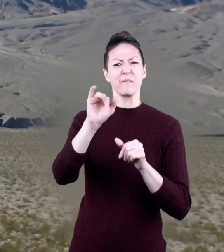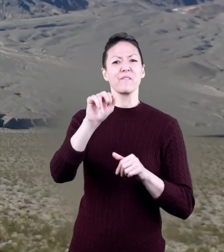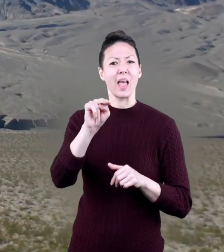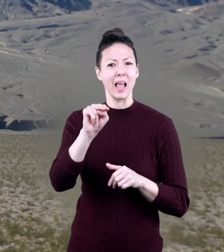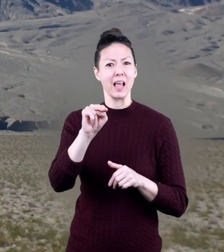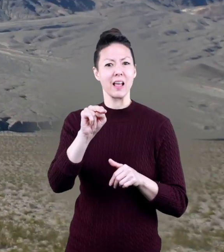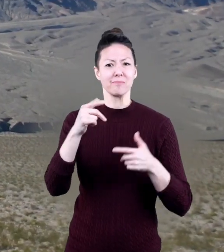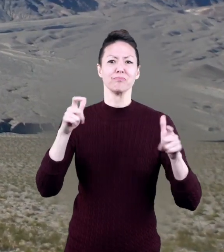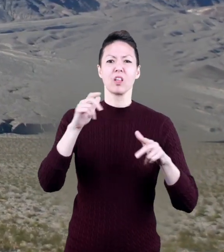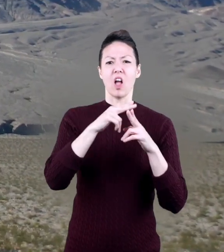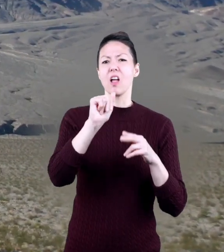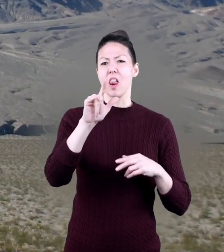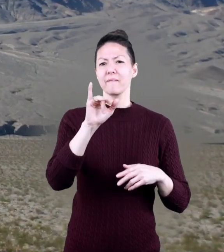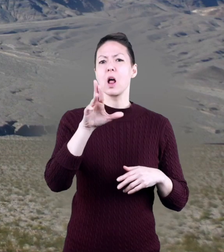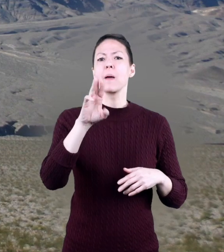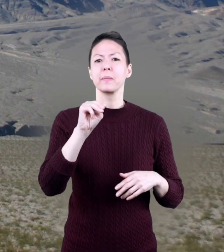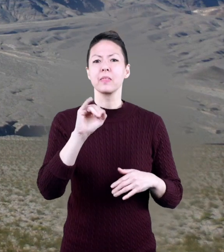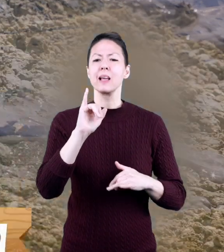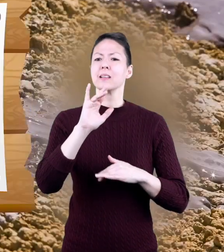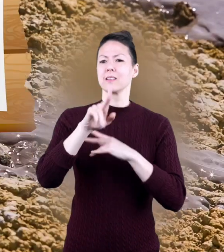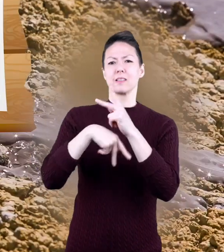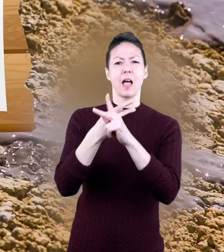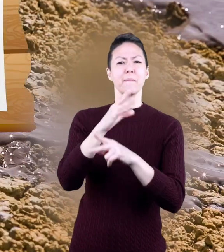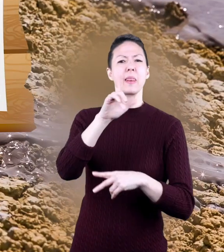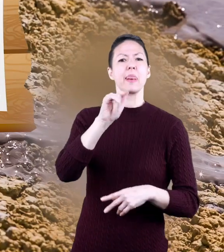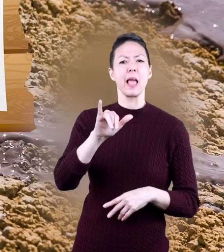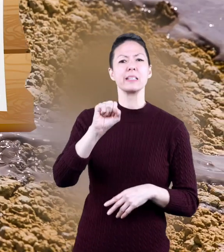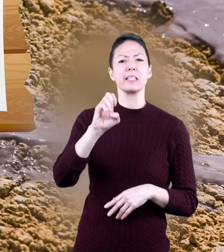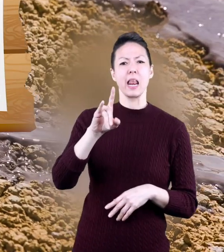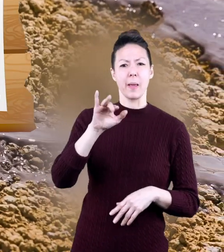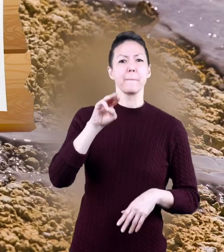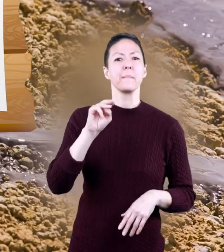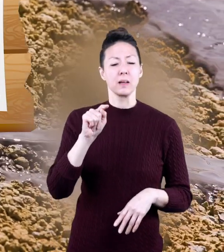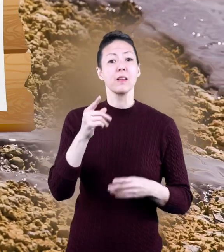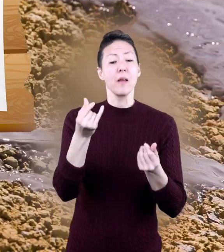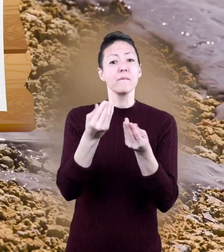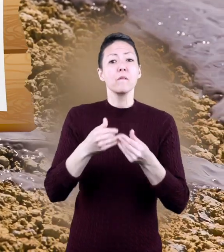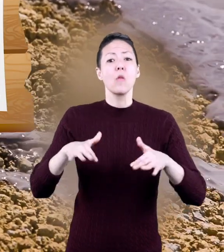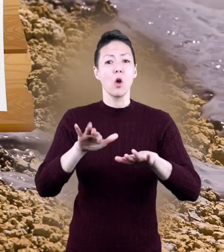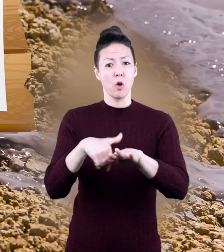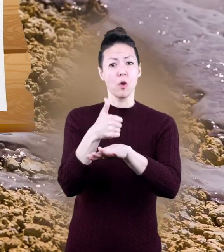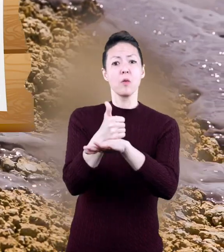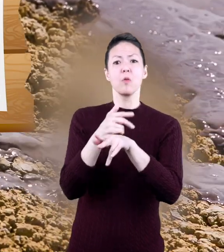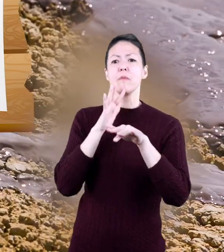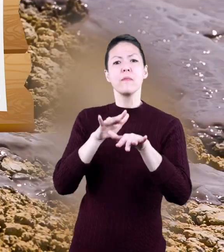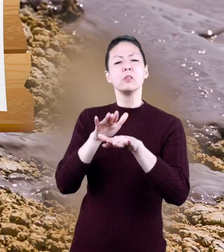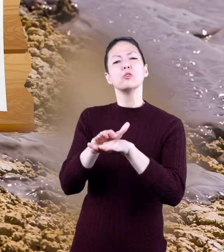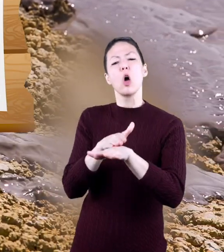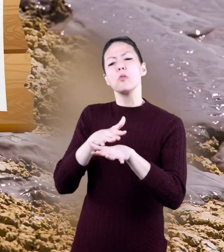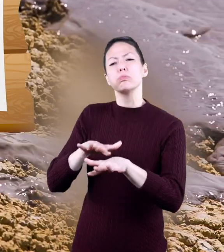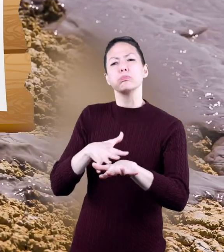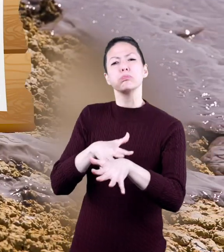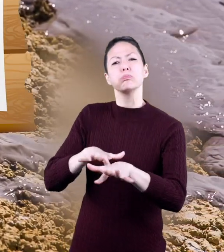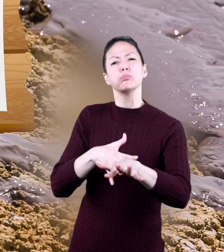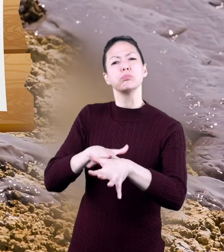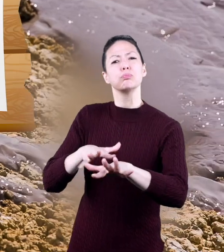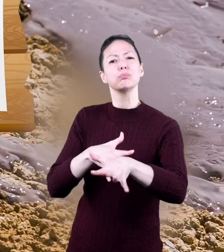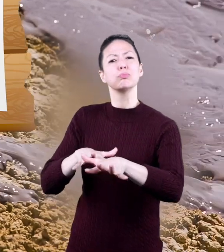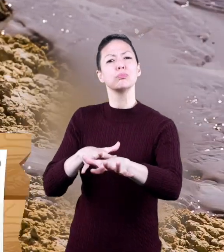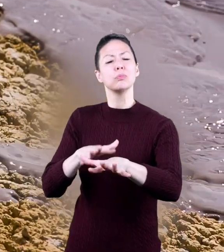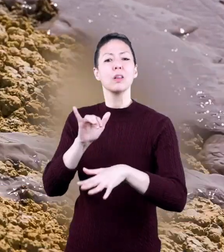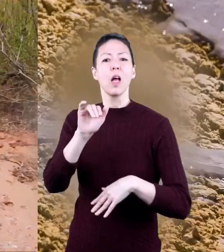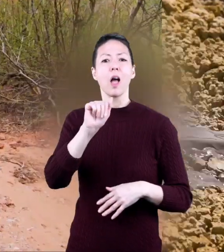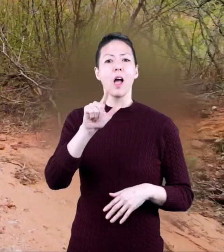fan-shaped mass of alluvium, a type of clay sediment that forms as the flow of a river slows down.